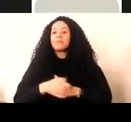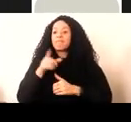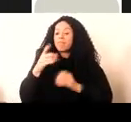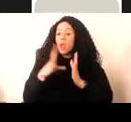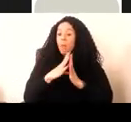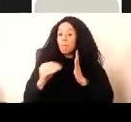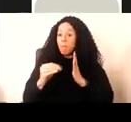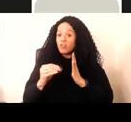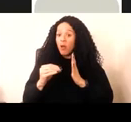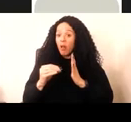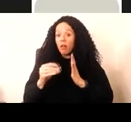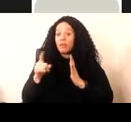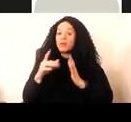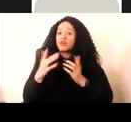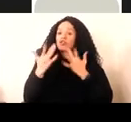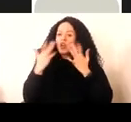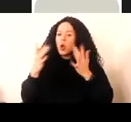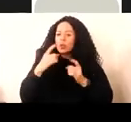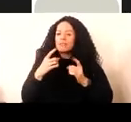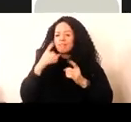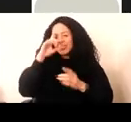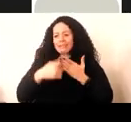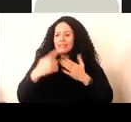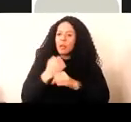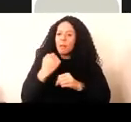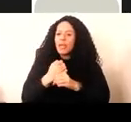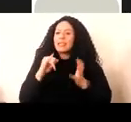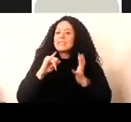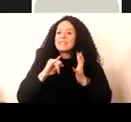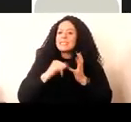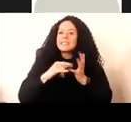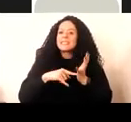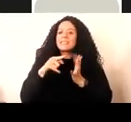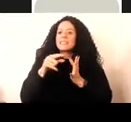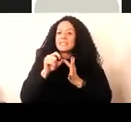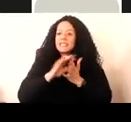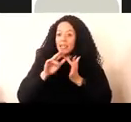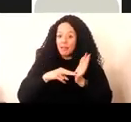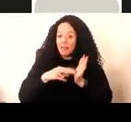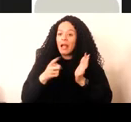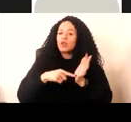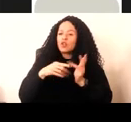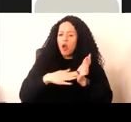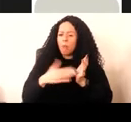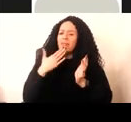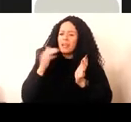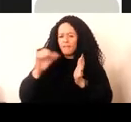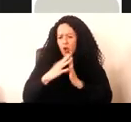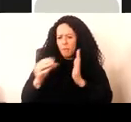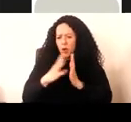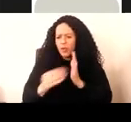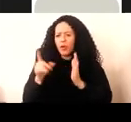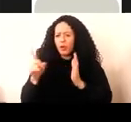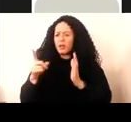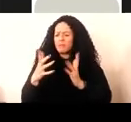just presented. While acknowledging the limitations as outlined. And thank you for that. And thank you for that richness of work. The model and